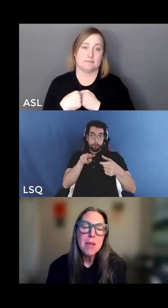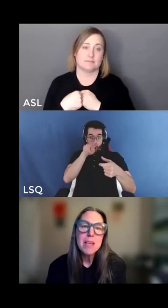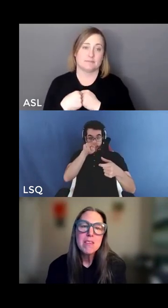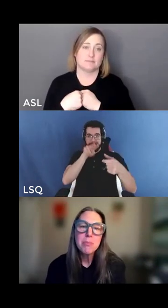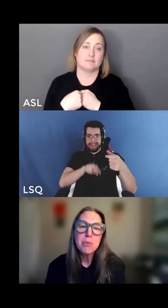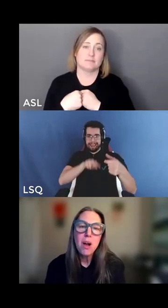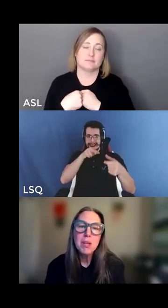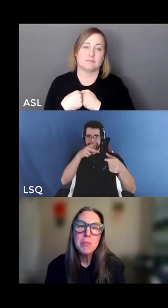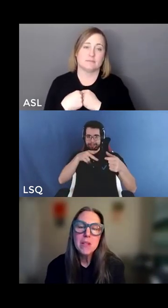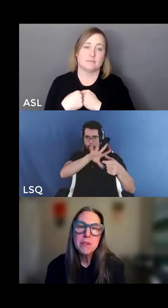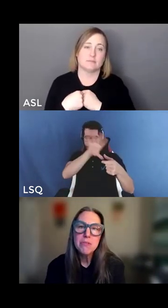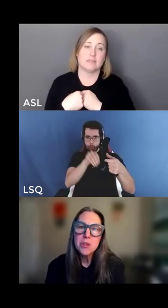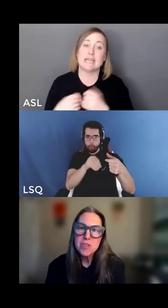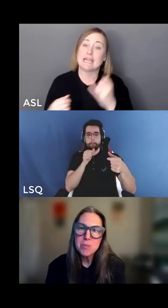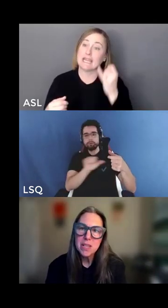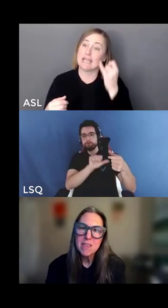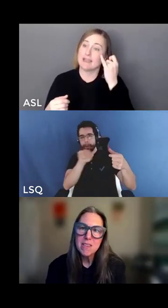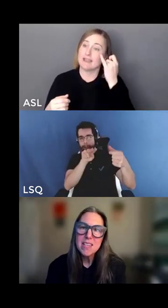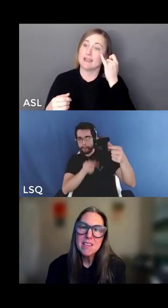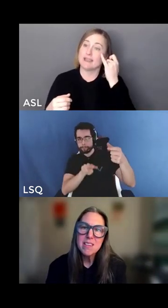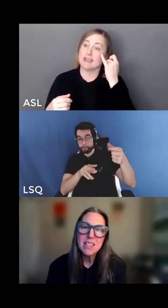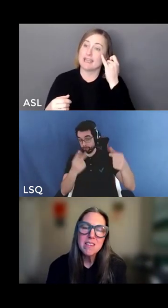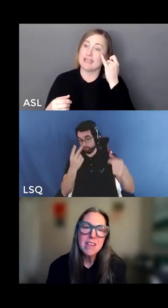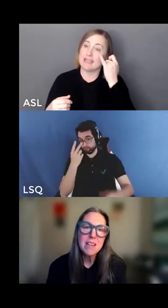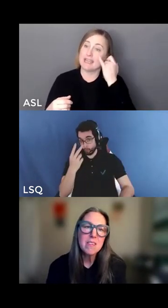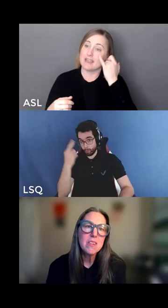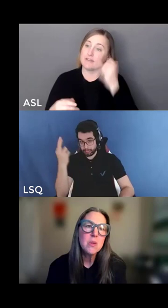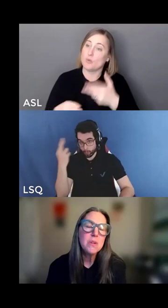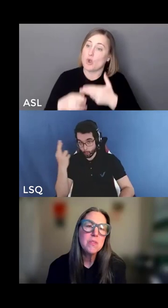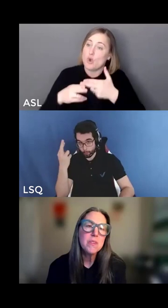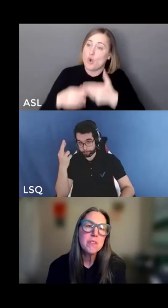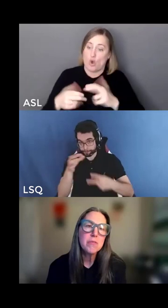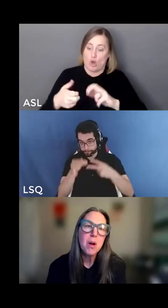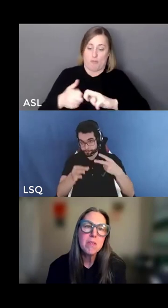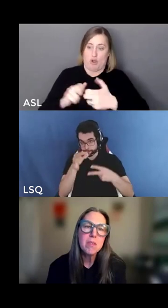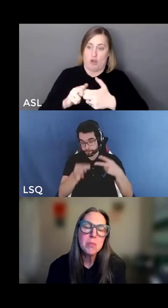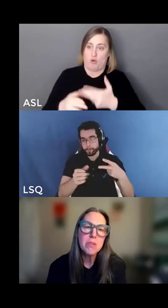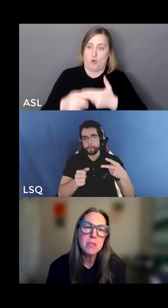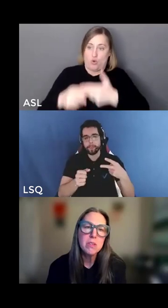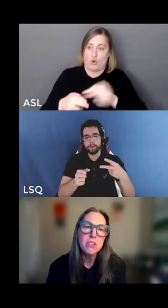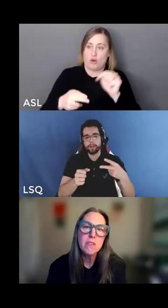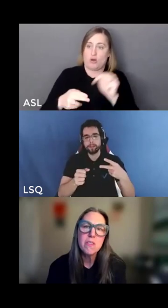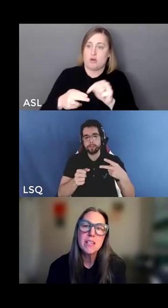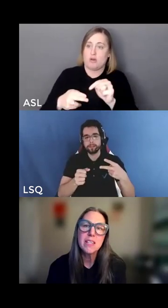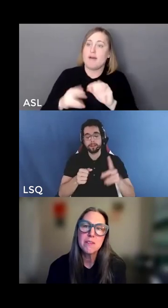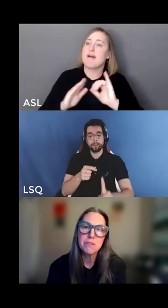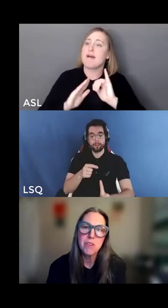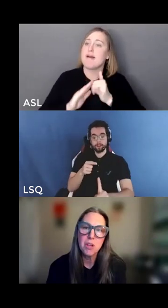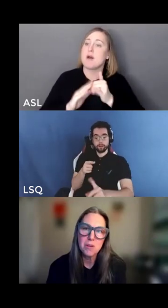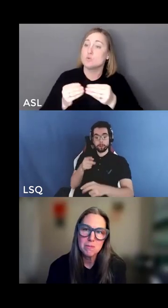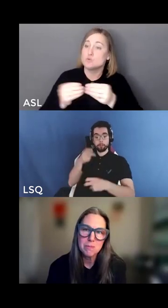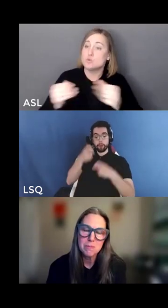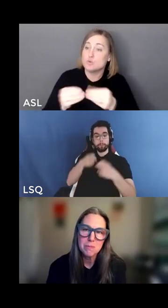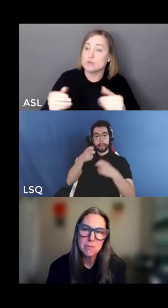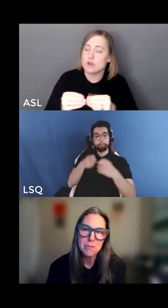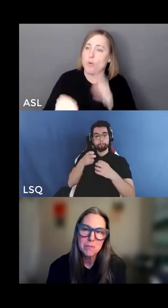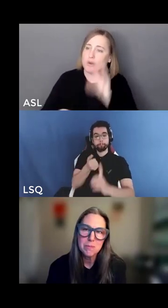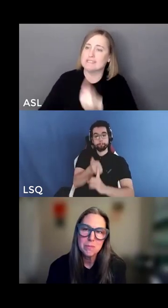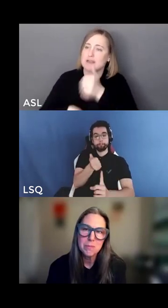we frame as the problem in the first place instantly sets the universe of possible solutions that can follow